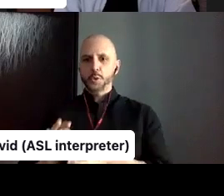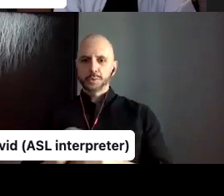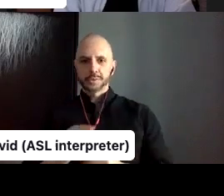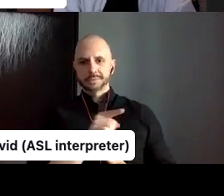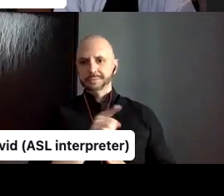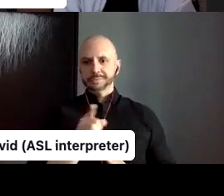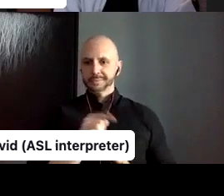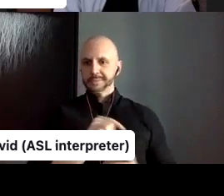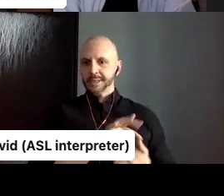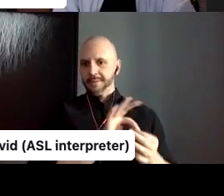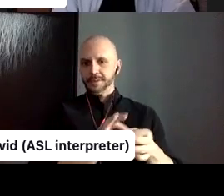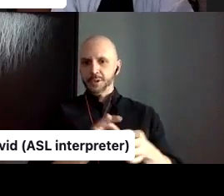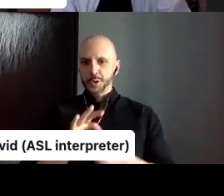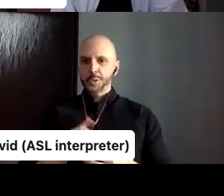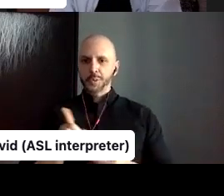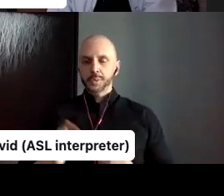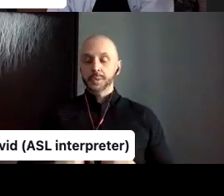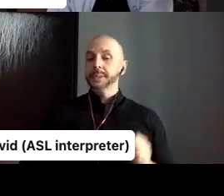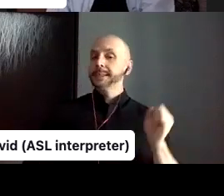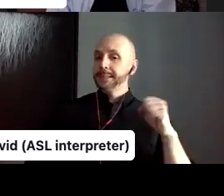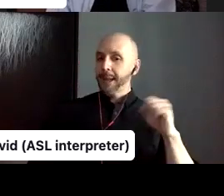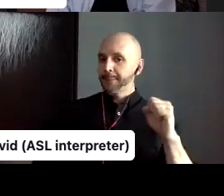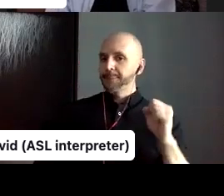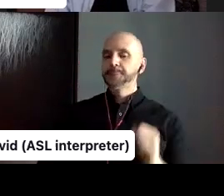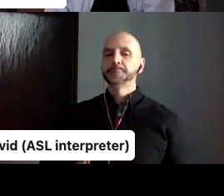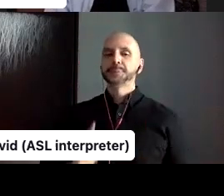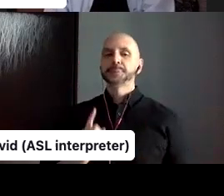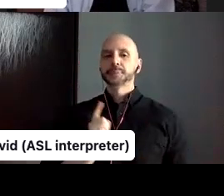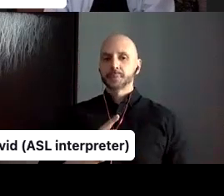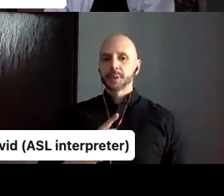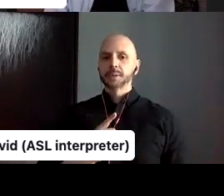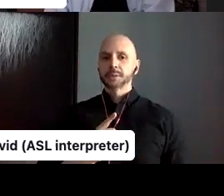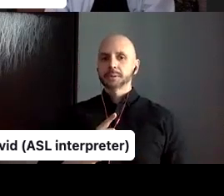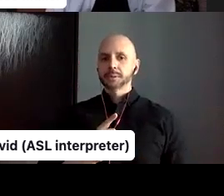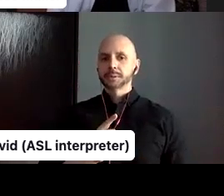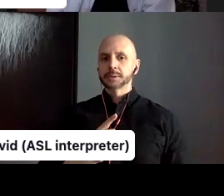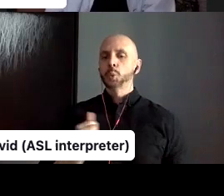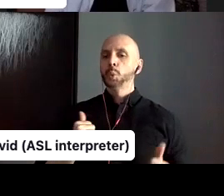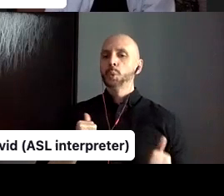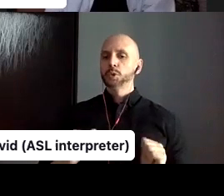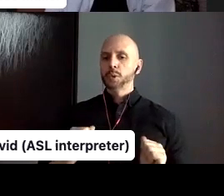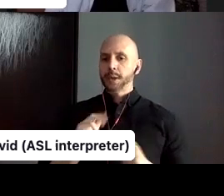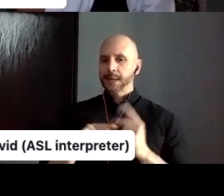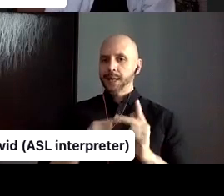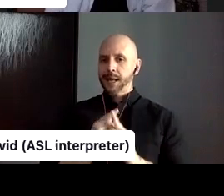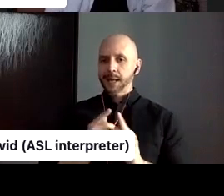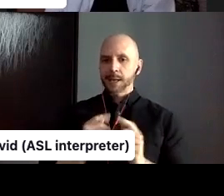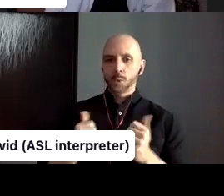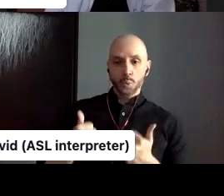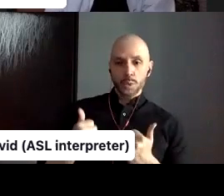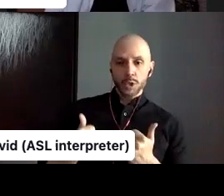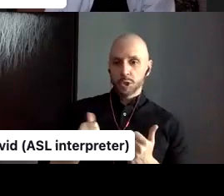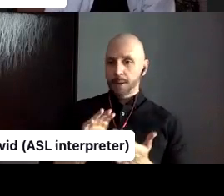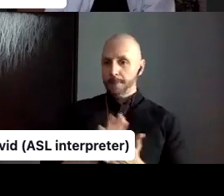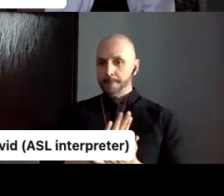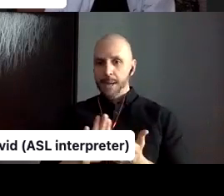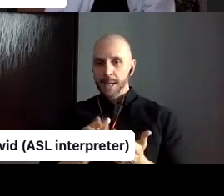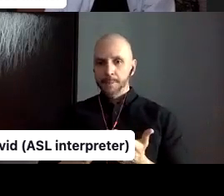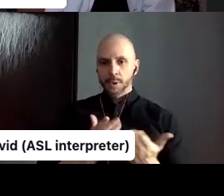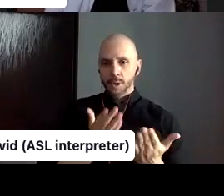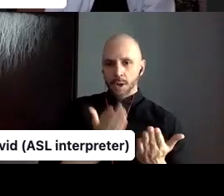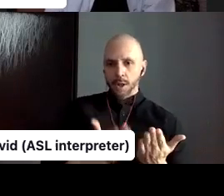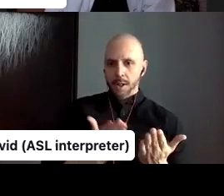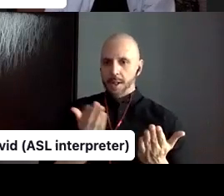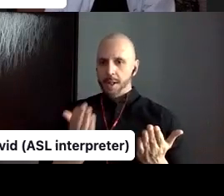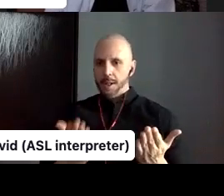Yeah, because that's, that's, we really try to also in the choice of paper, uh, try to have this, this feeling of collage and